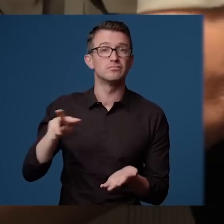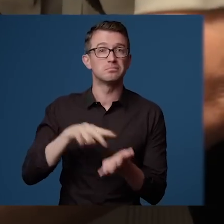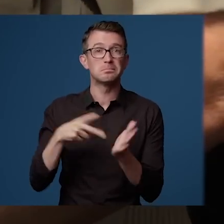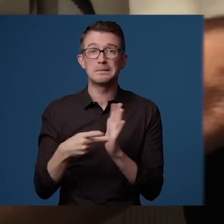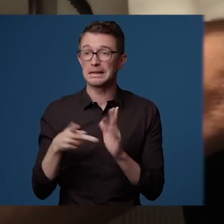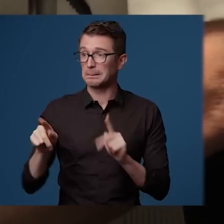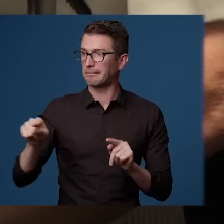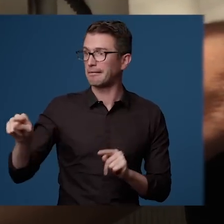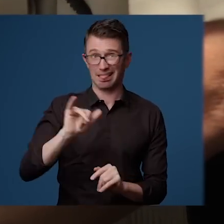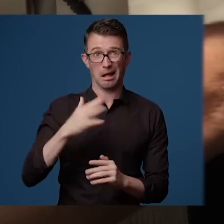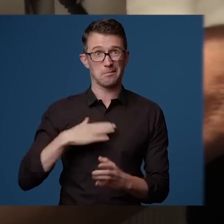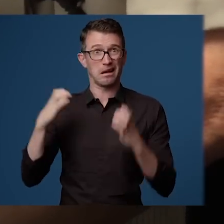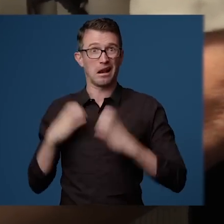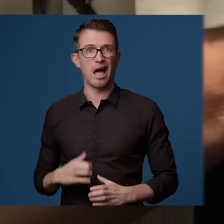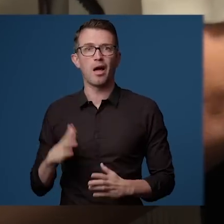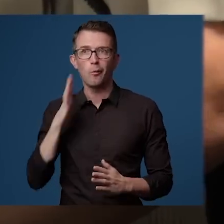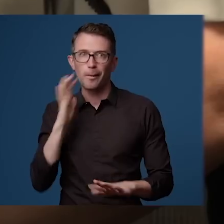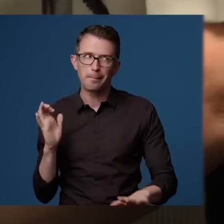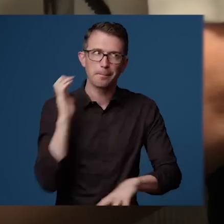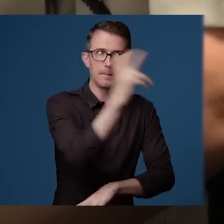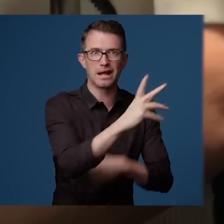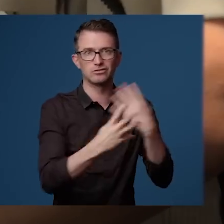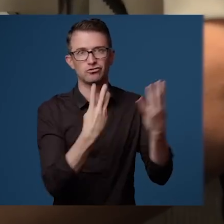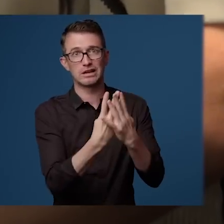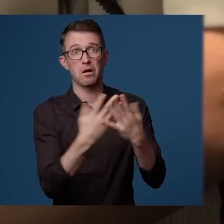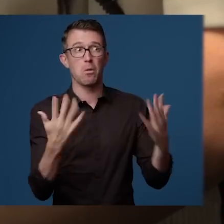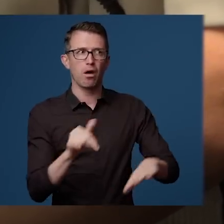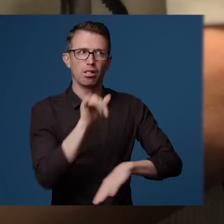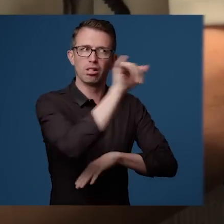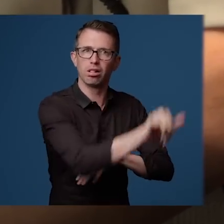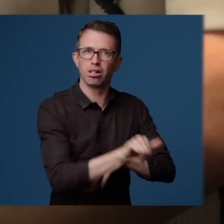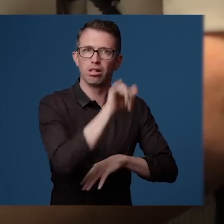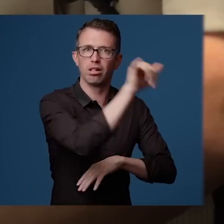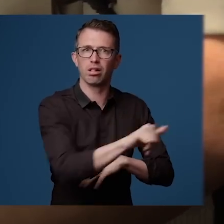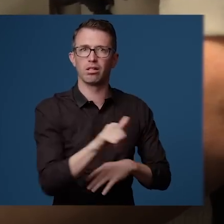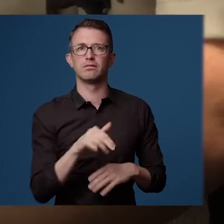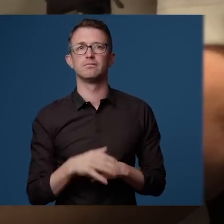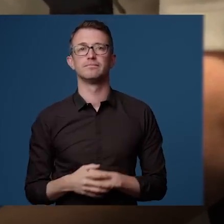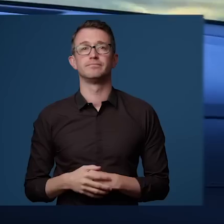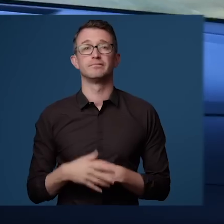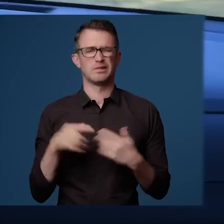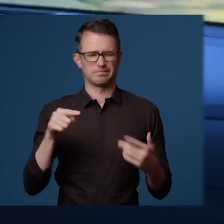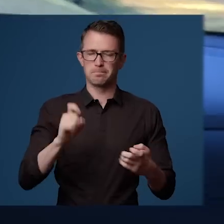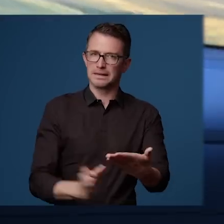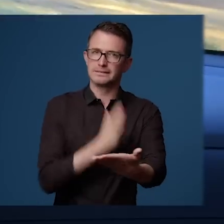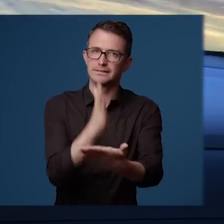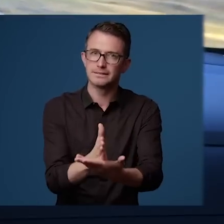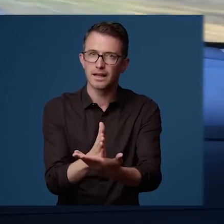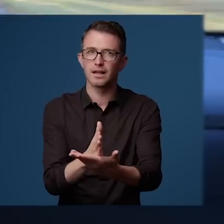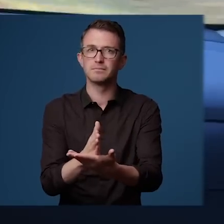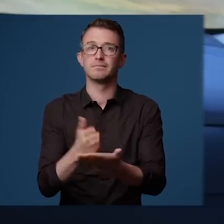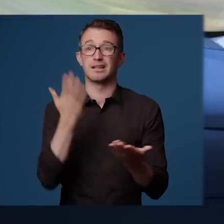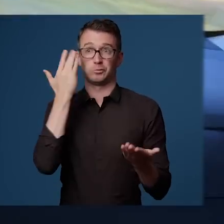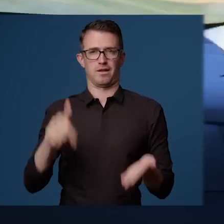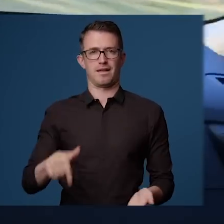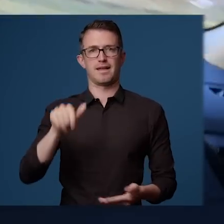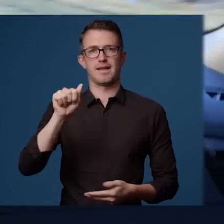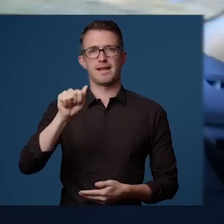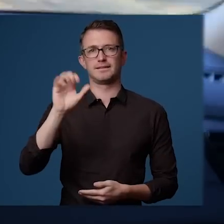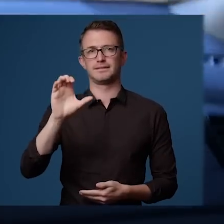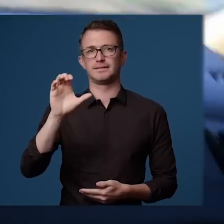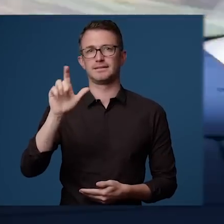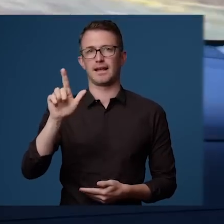often, stay there longer, and return faster solely because of their disabilities. This has to end. And that's why the